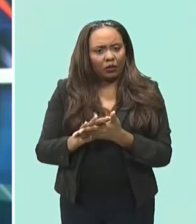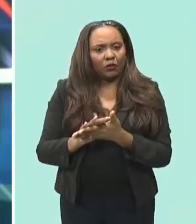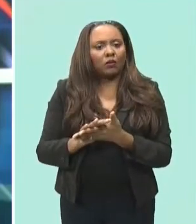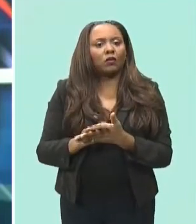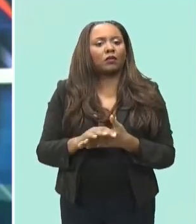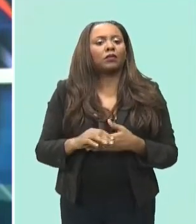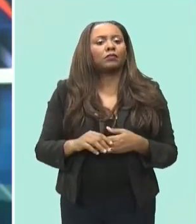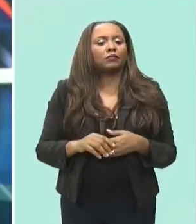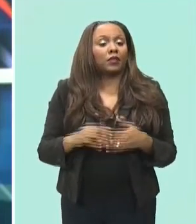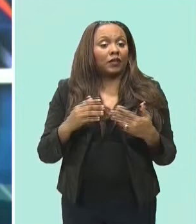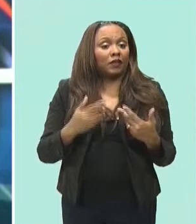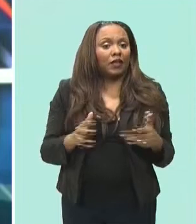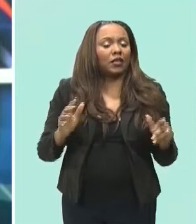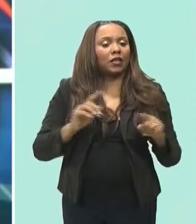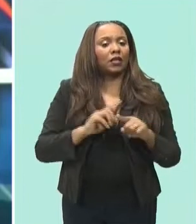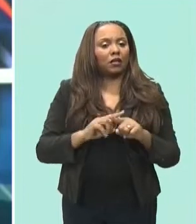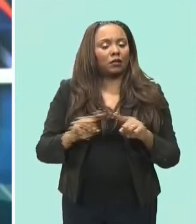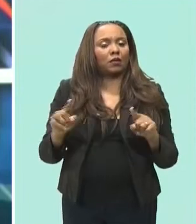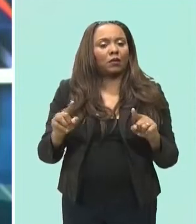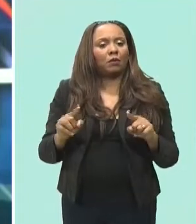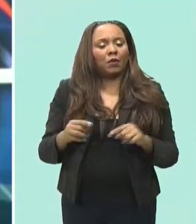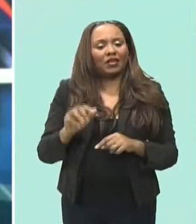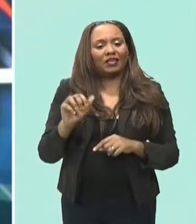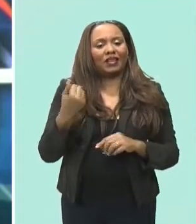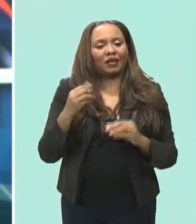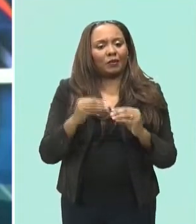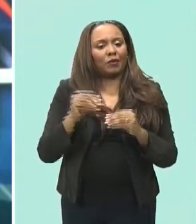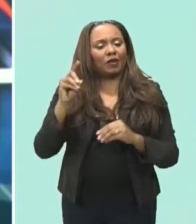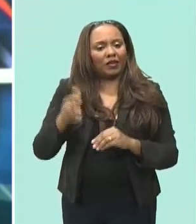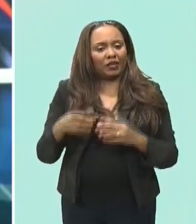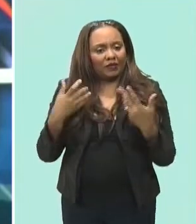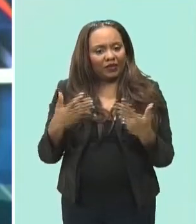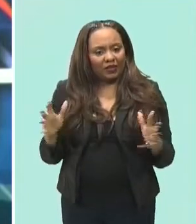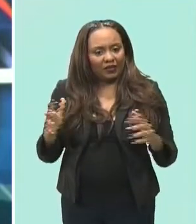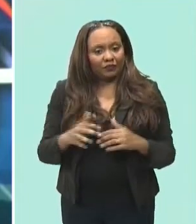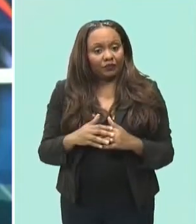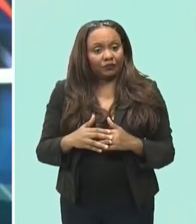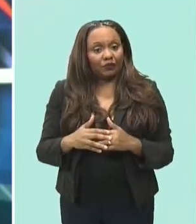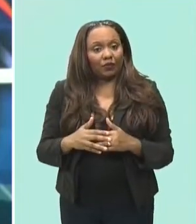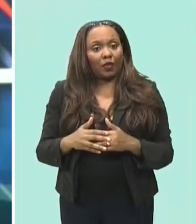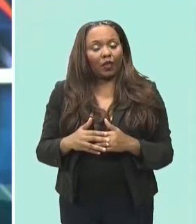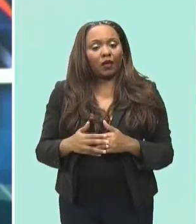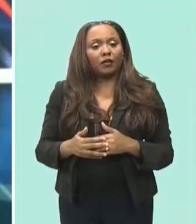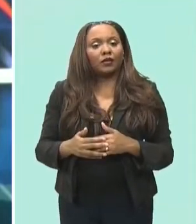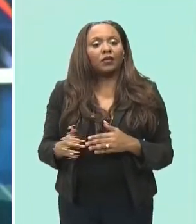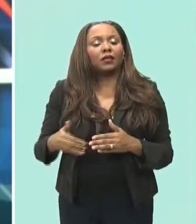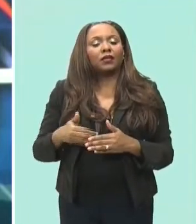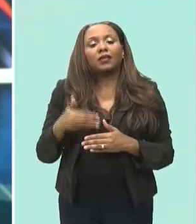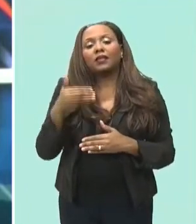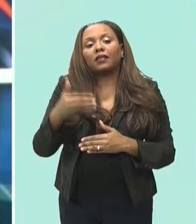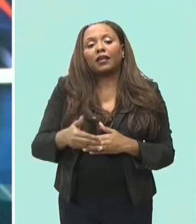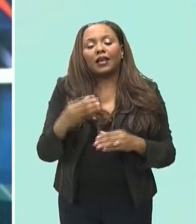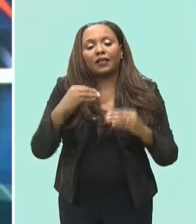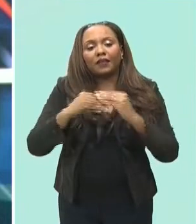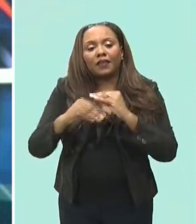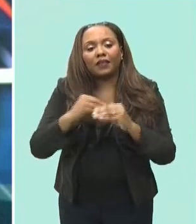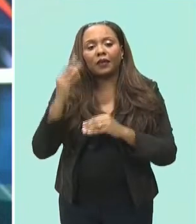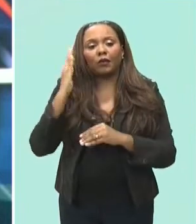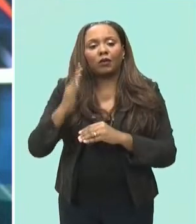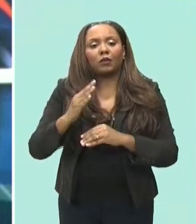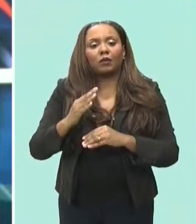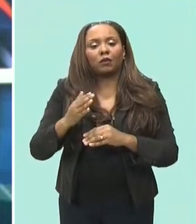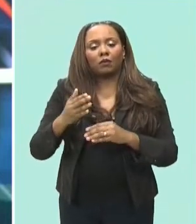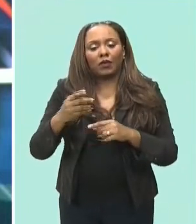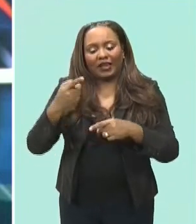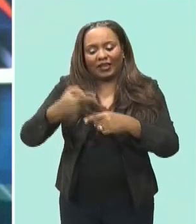14 the number of sites repaired to date the next critical phase will be done at the intersection with church road and that is expected to